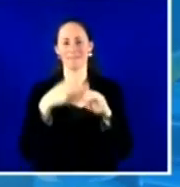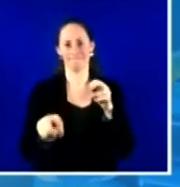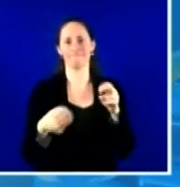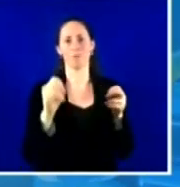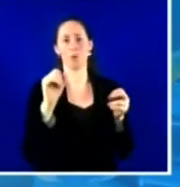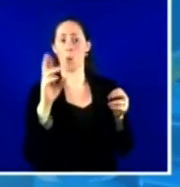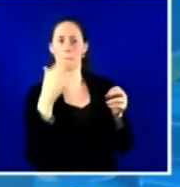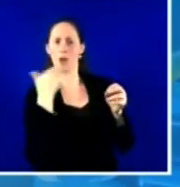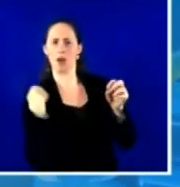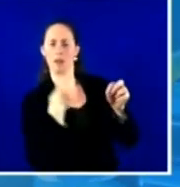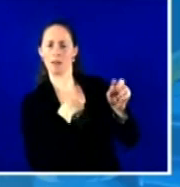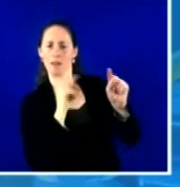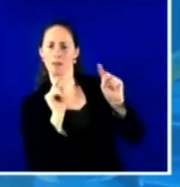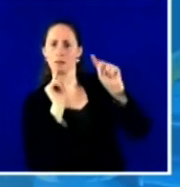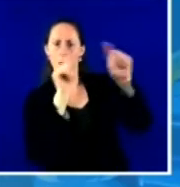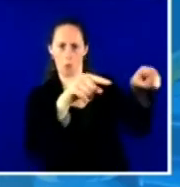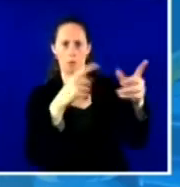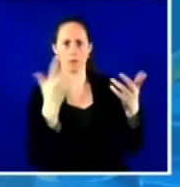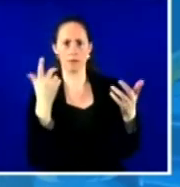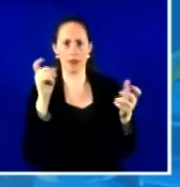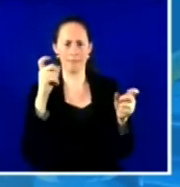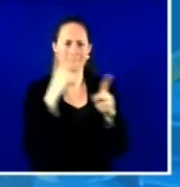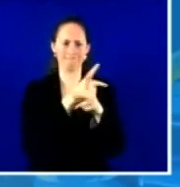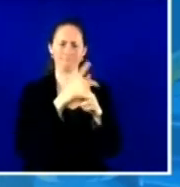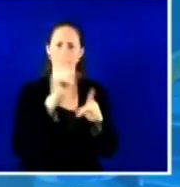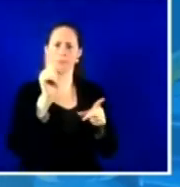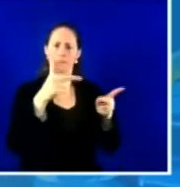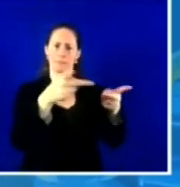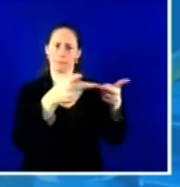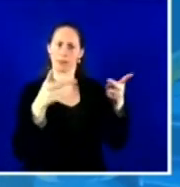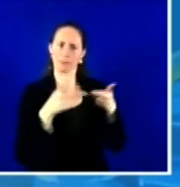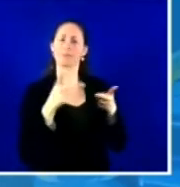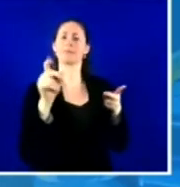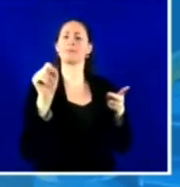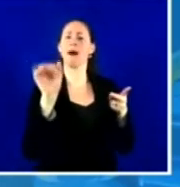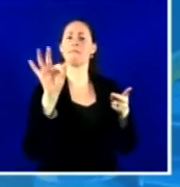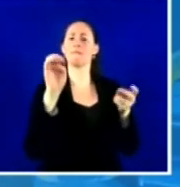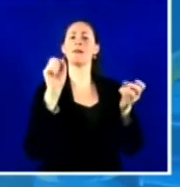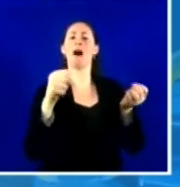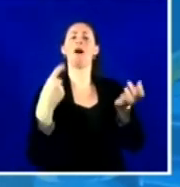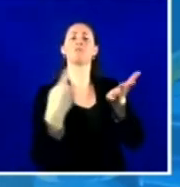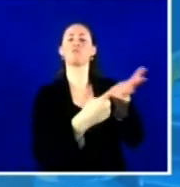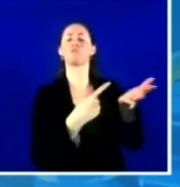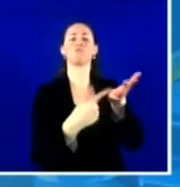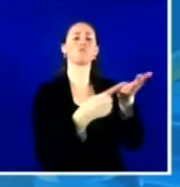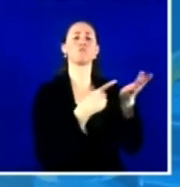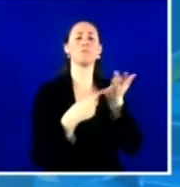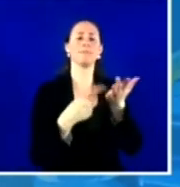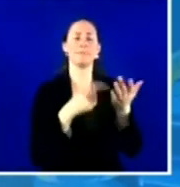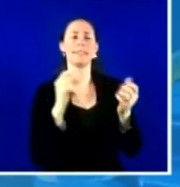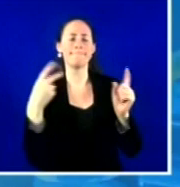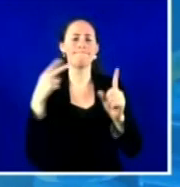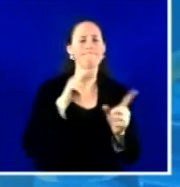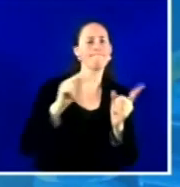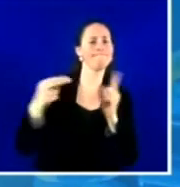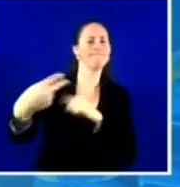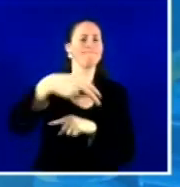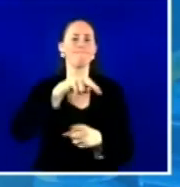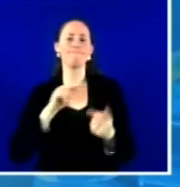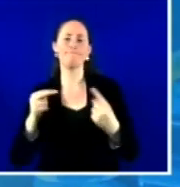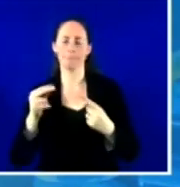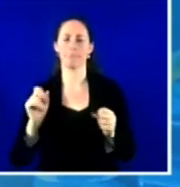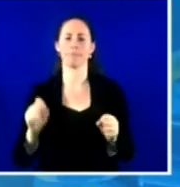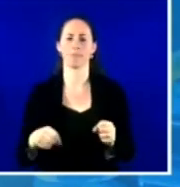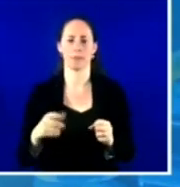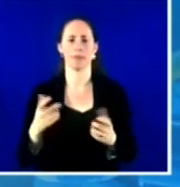for open dialogue about the vaccine perspectives and, you know, ensuring that they have the right facts so they can make